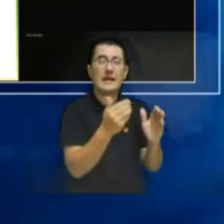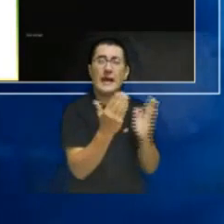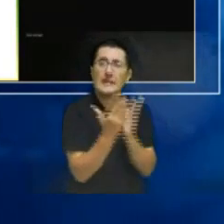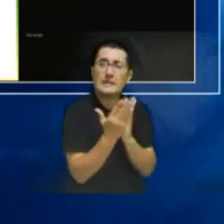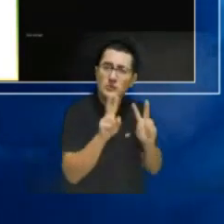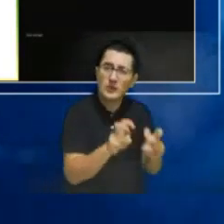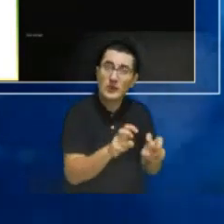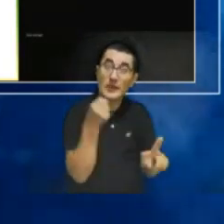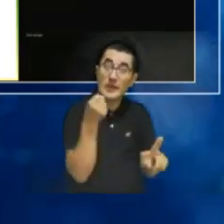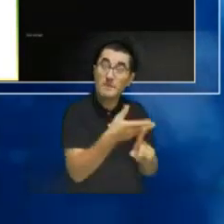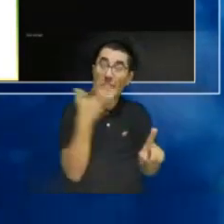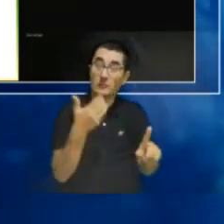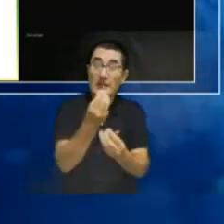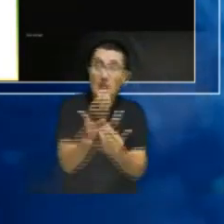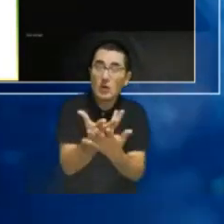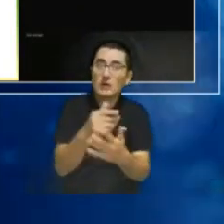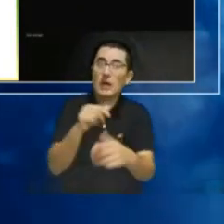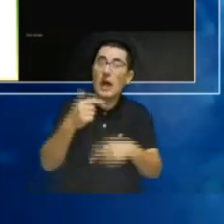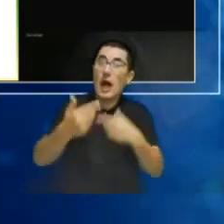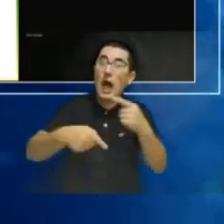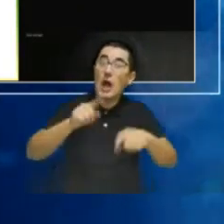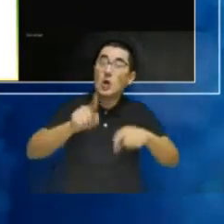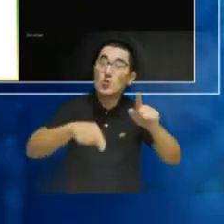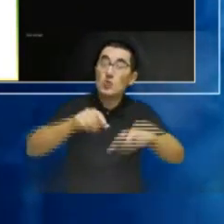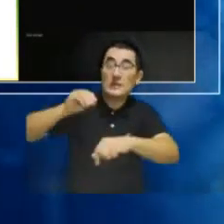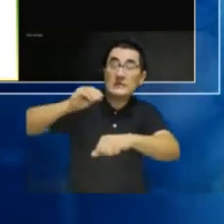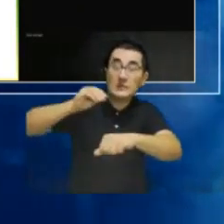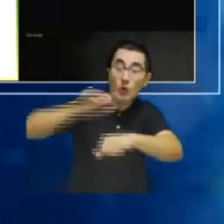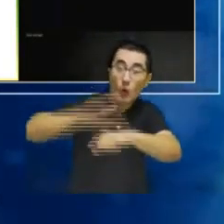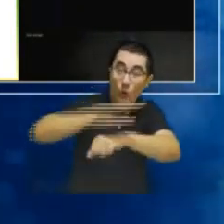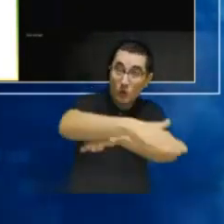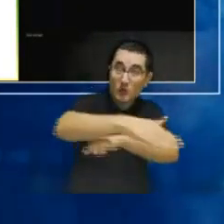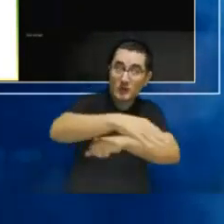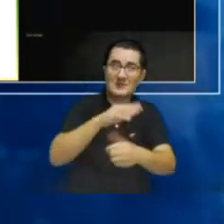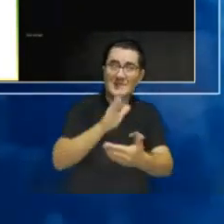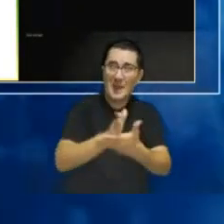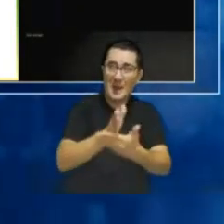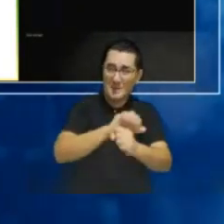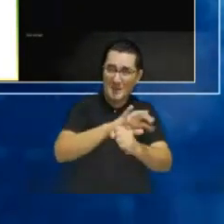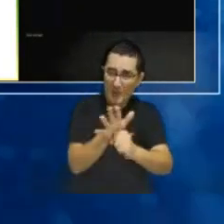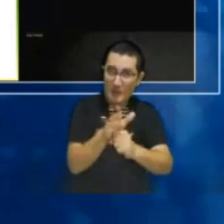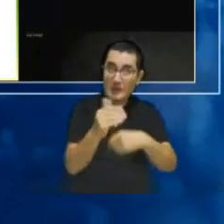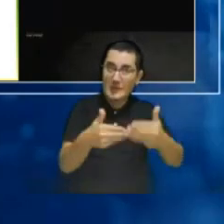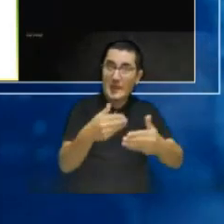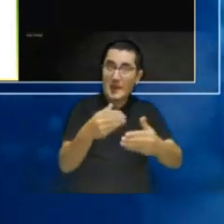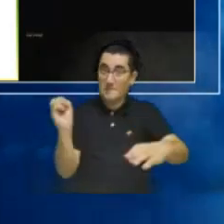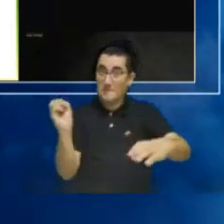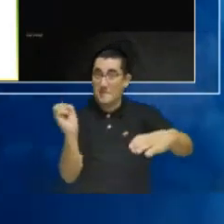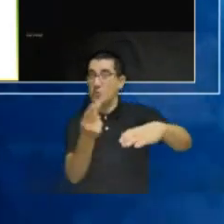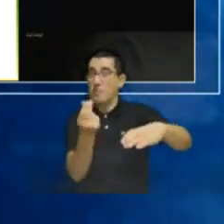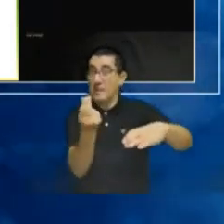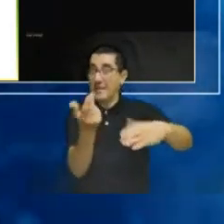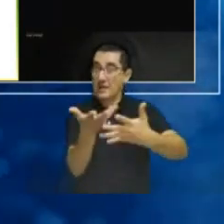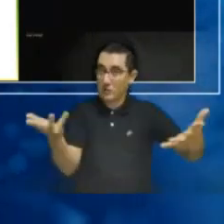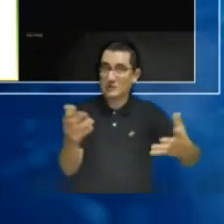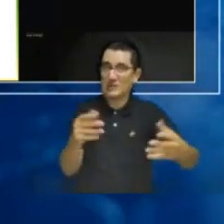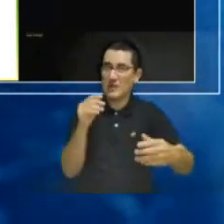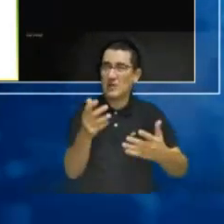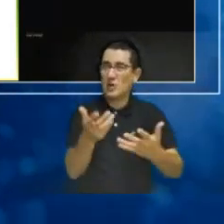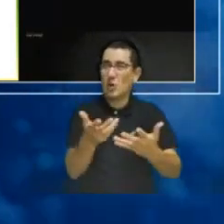Tramecan Development Back Study. One of the consequences of COVID and the mitigation of future effects is,